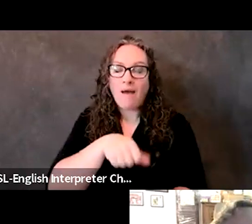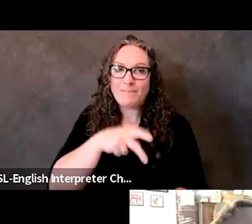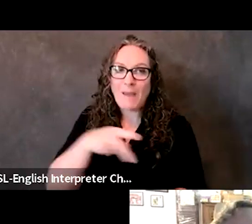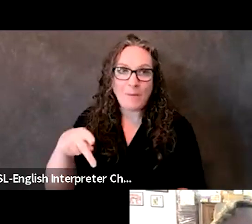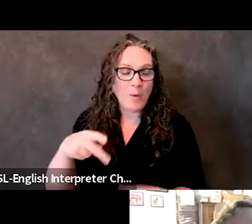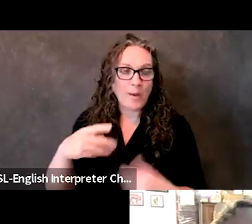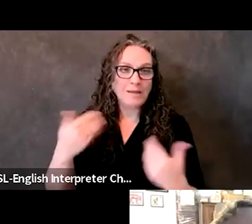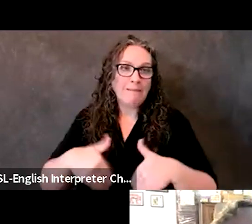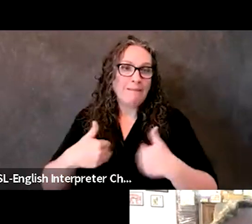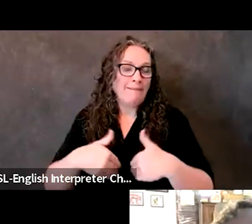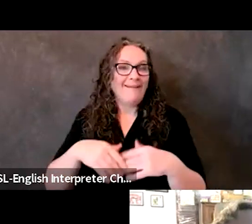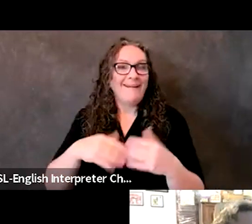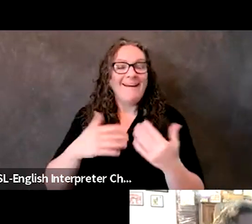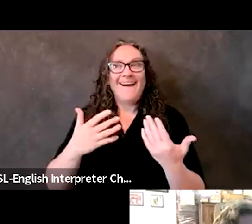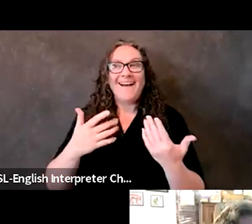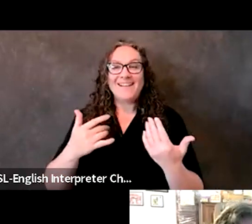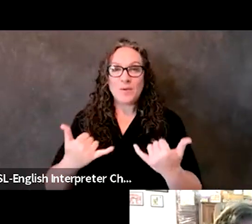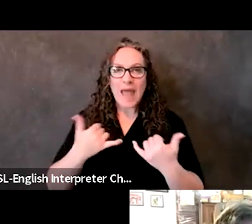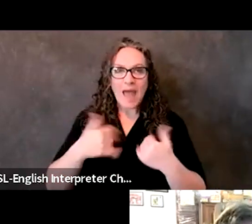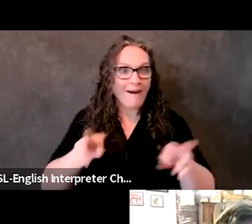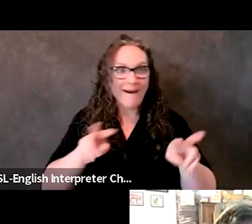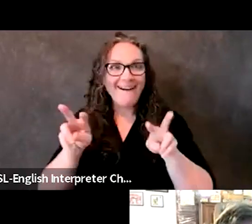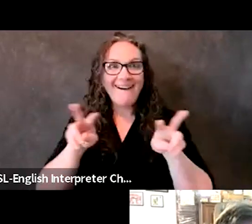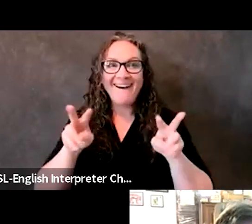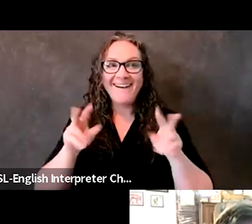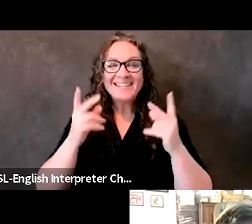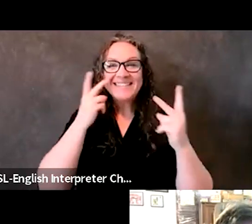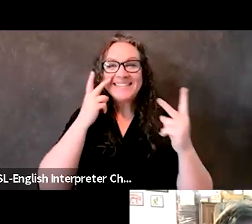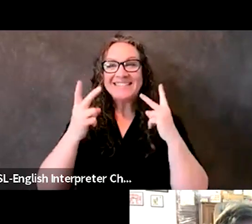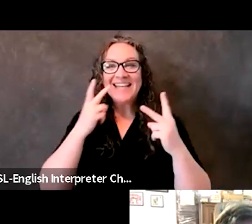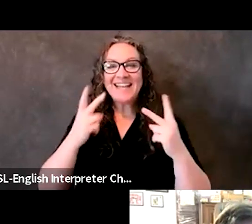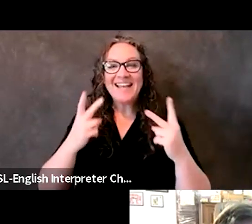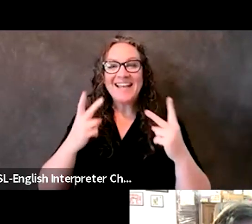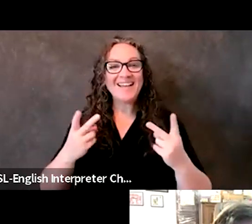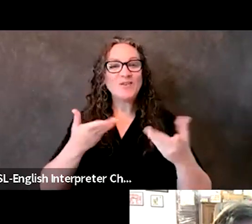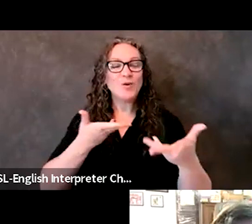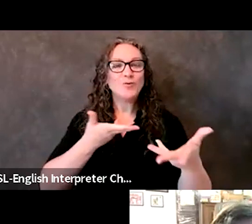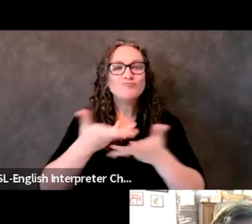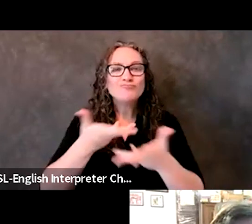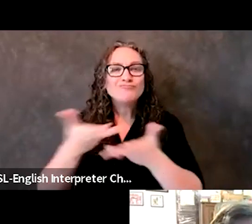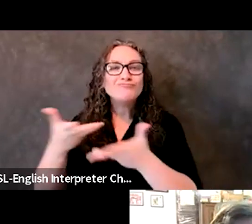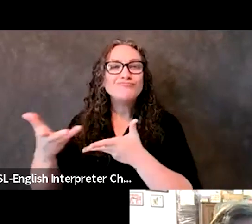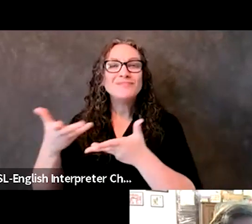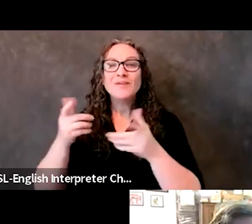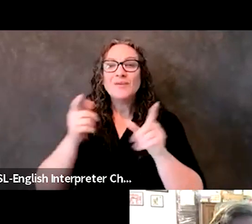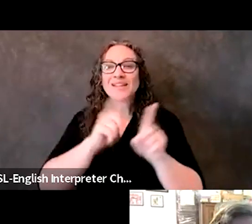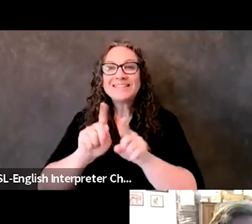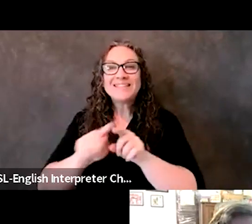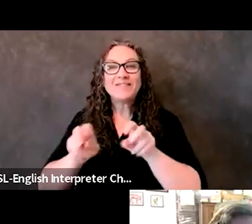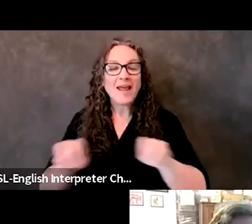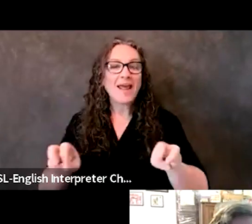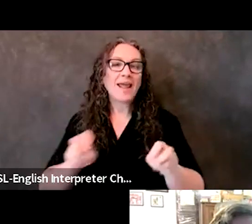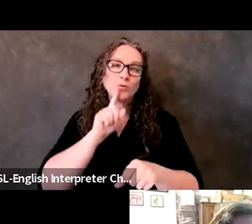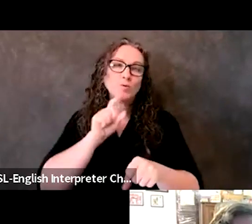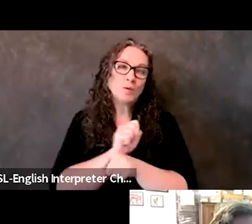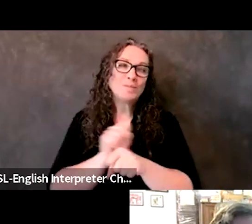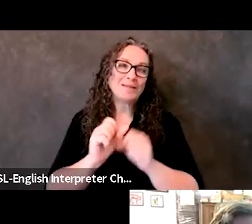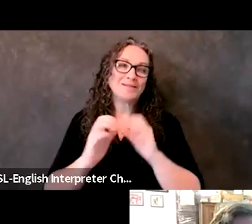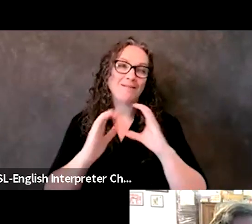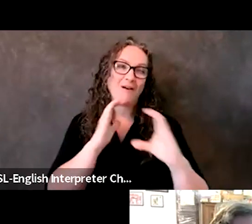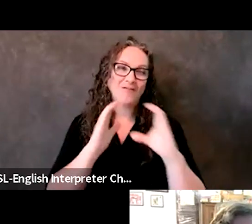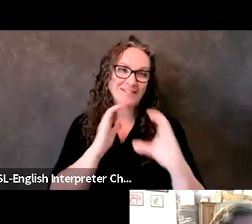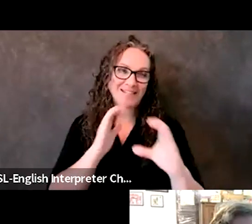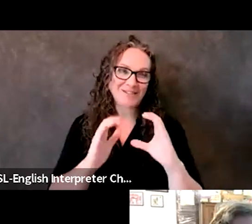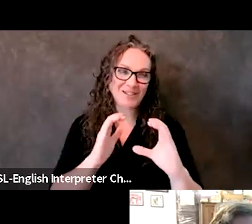So, it's refreshing, and I'm excited today to get to engage with you and my fellow panelists in a genuine conversation around